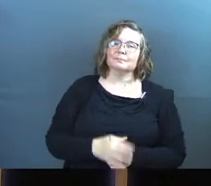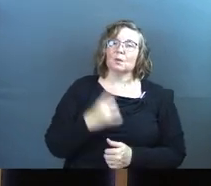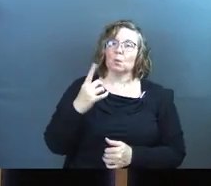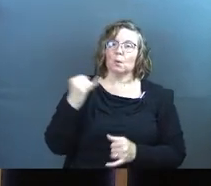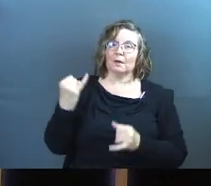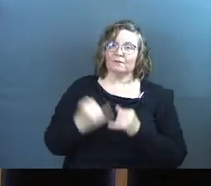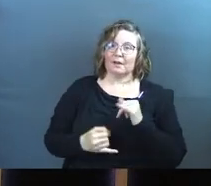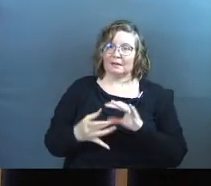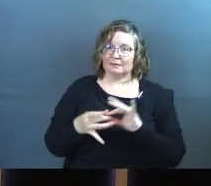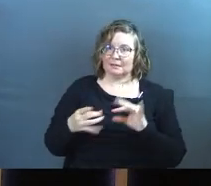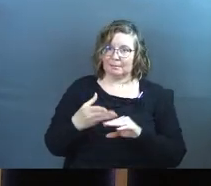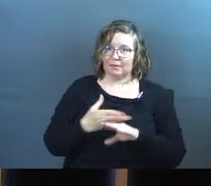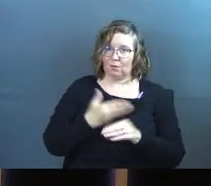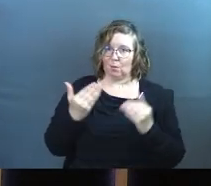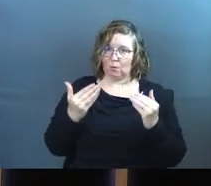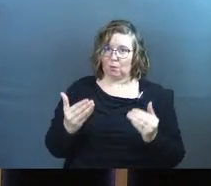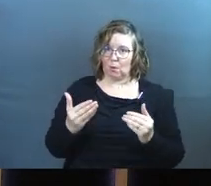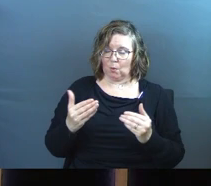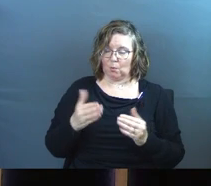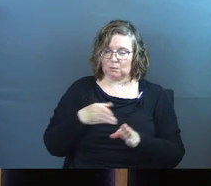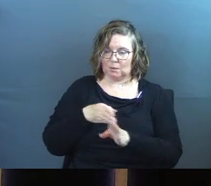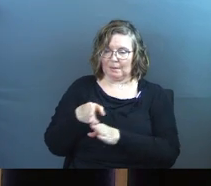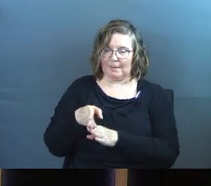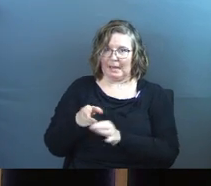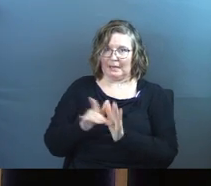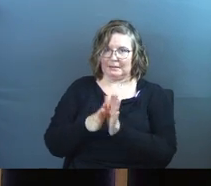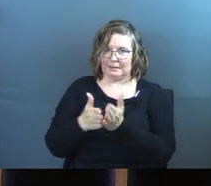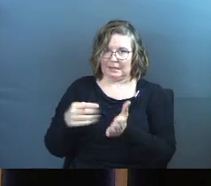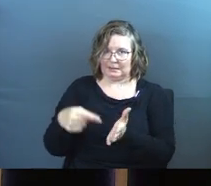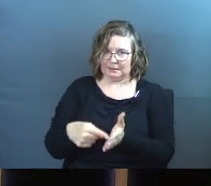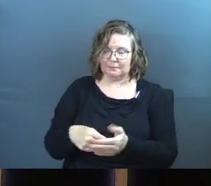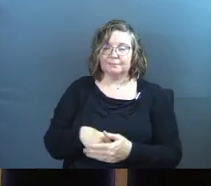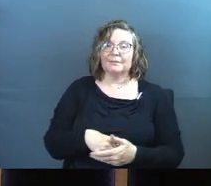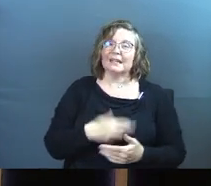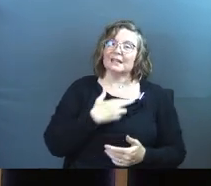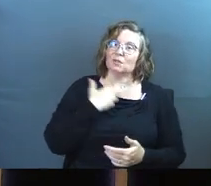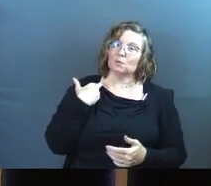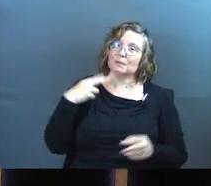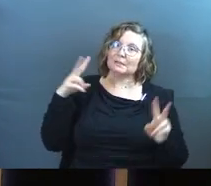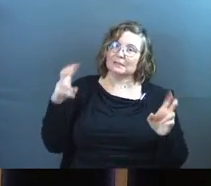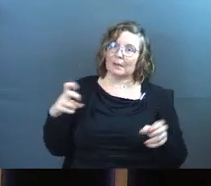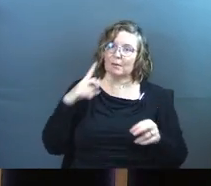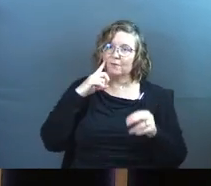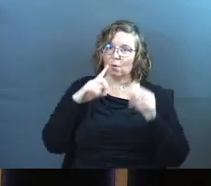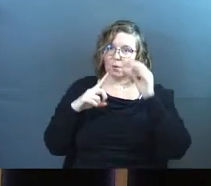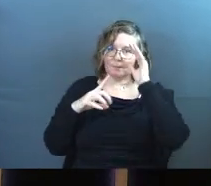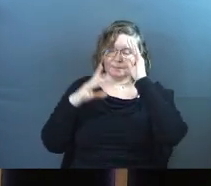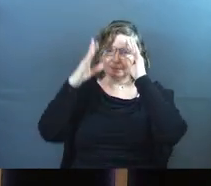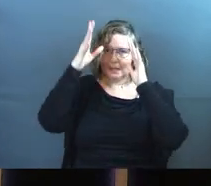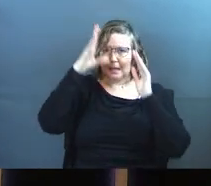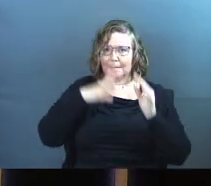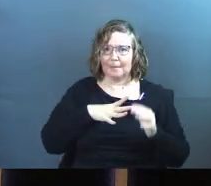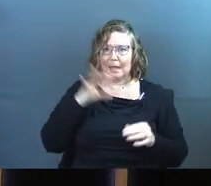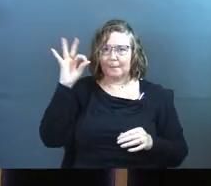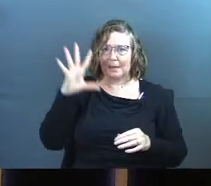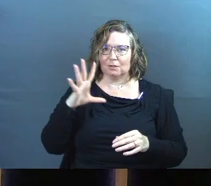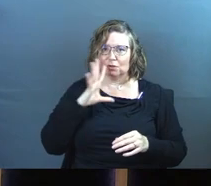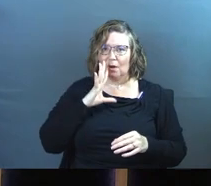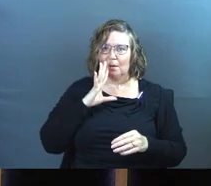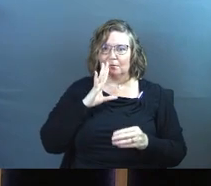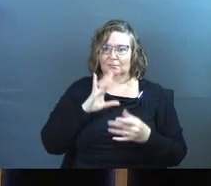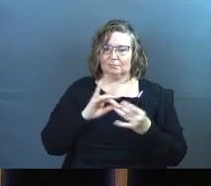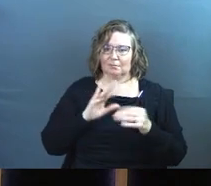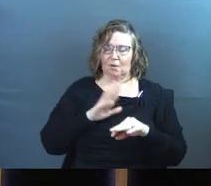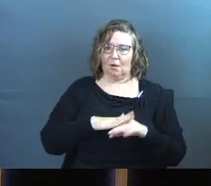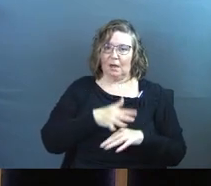One final disclaimer before we get to the core text. This is a risky topic for a male pastor to talk about on Mother's